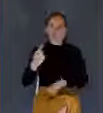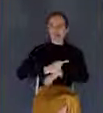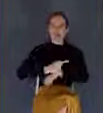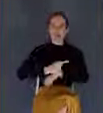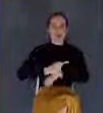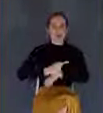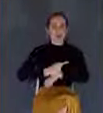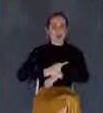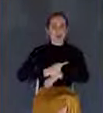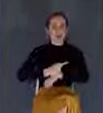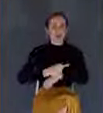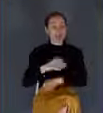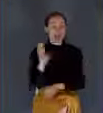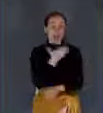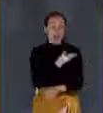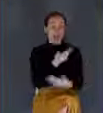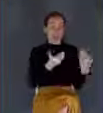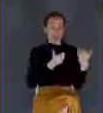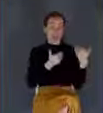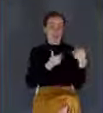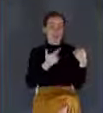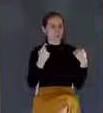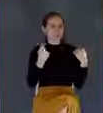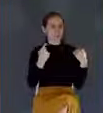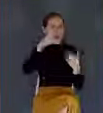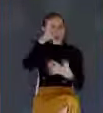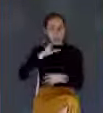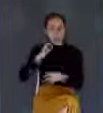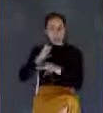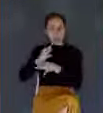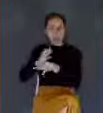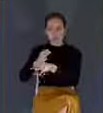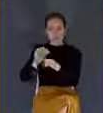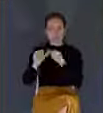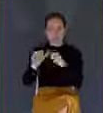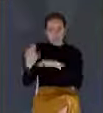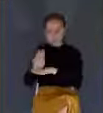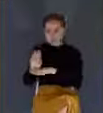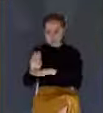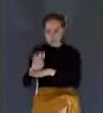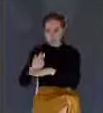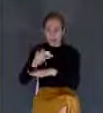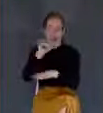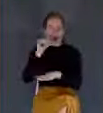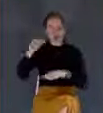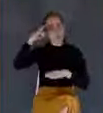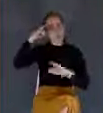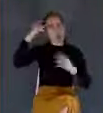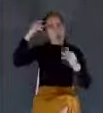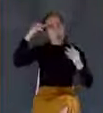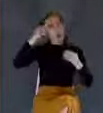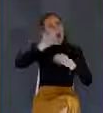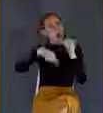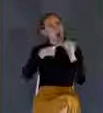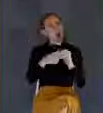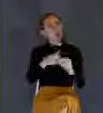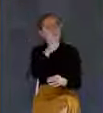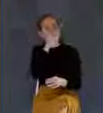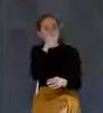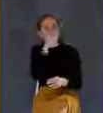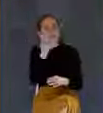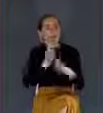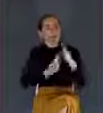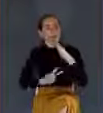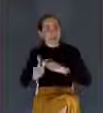Listen, our task is to be faithful, to be busy, not to speculate about the hidden things of prophecy.